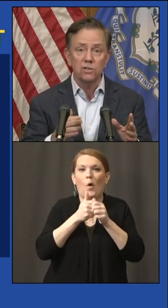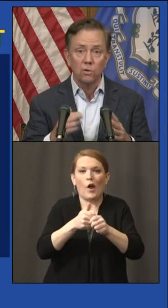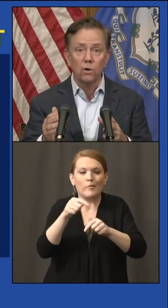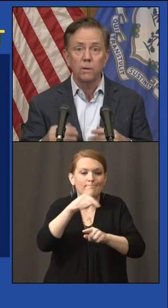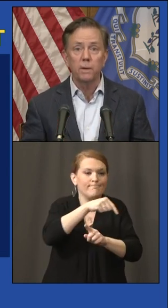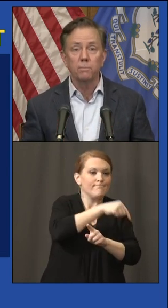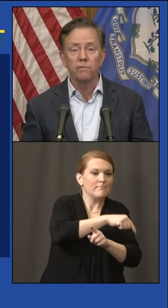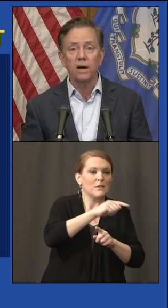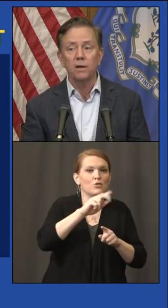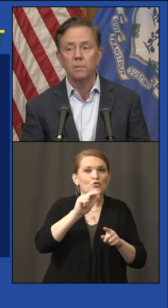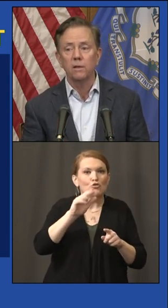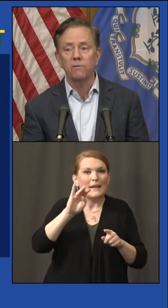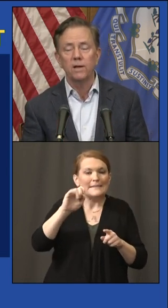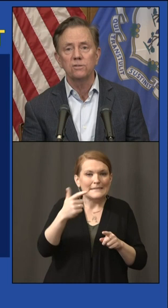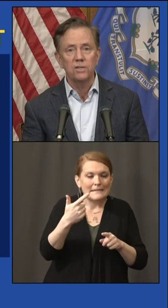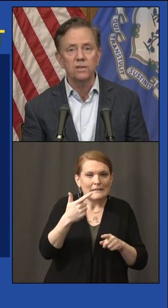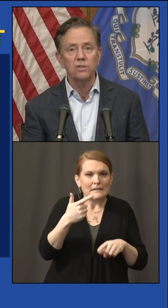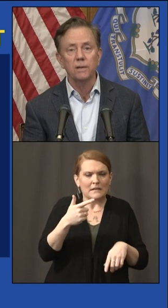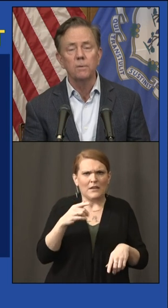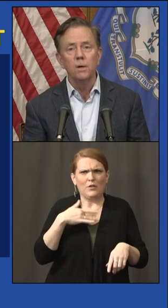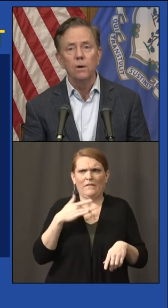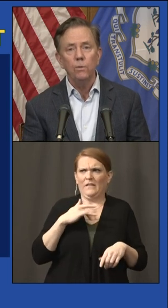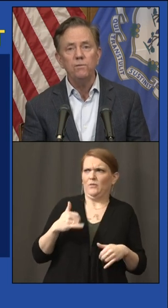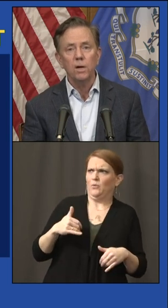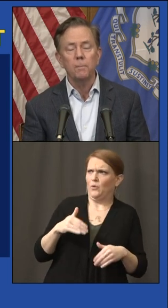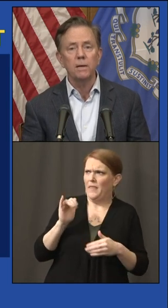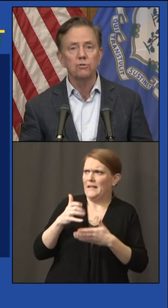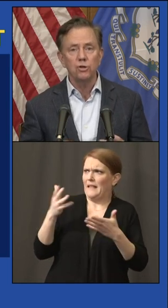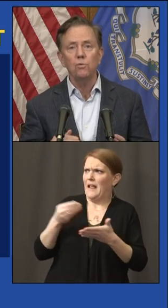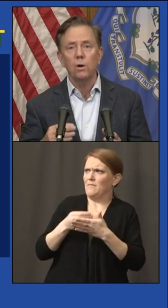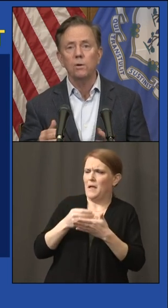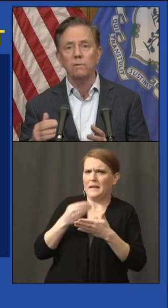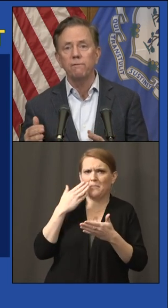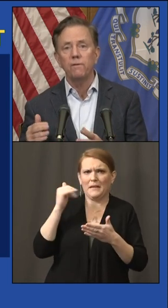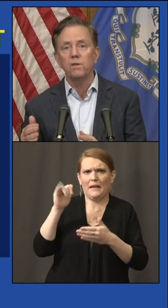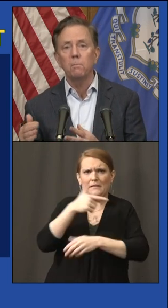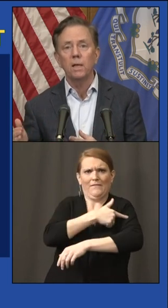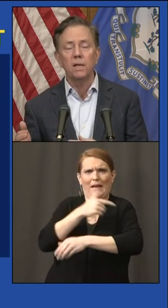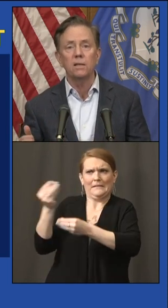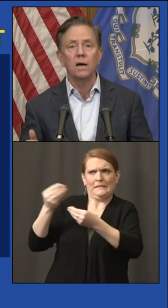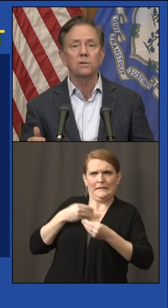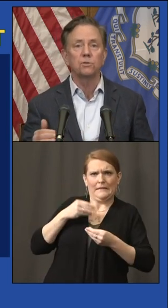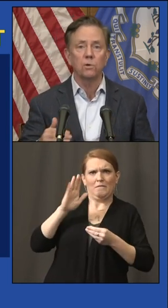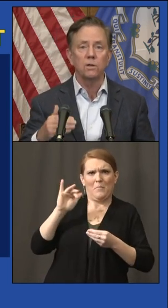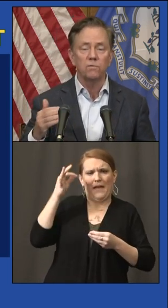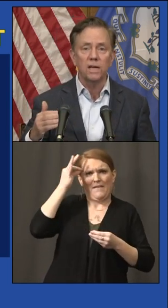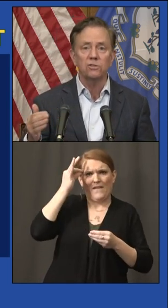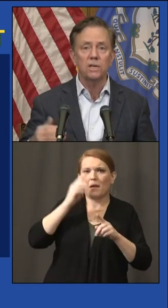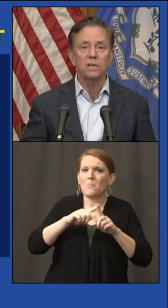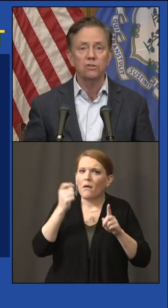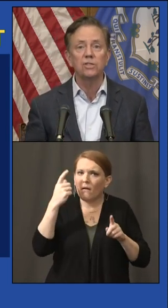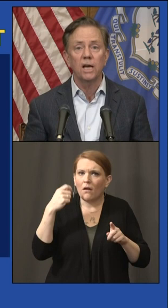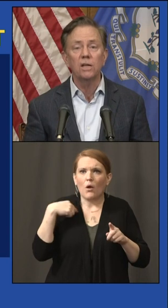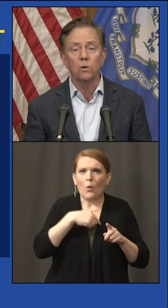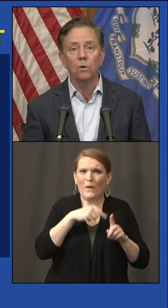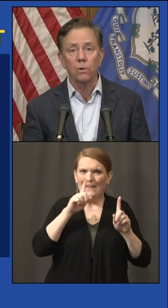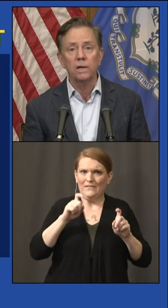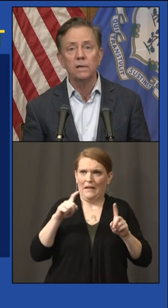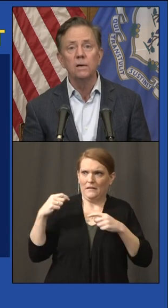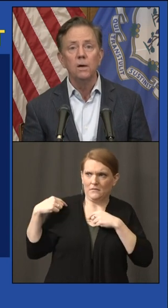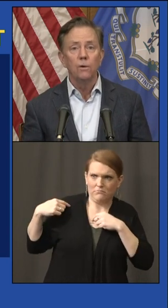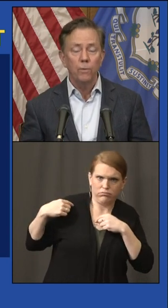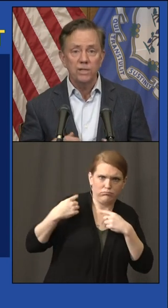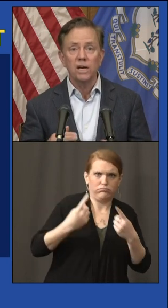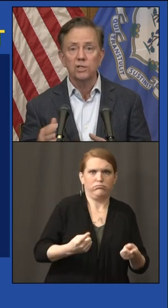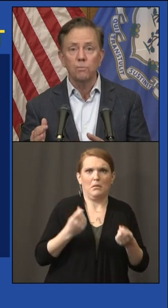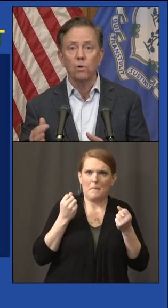vaccines are already being provided by the feds testing. We've done about $250 million worth of testing to date already.